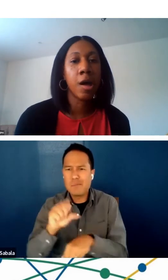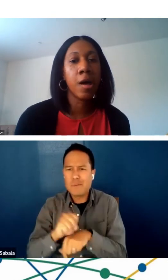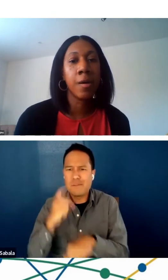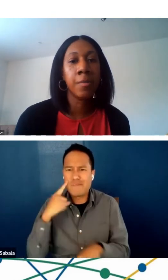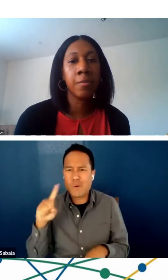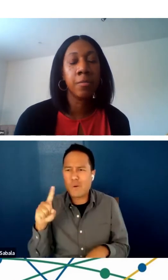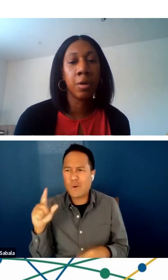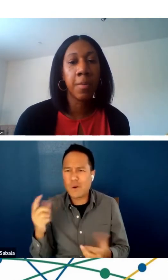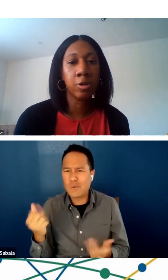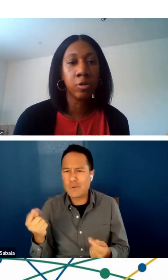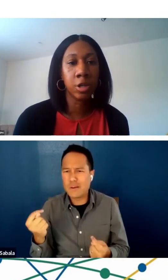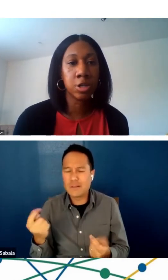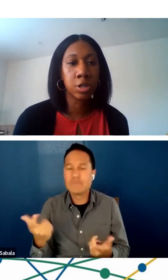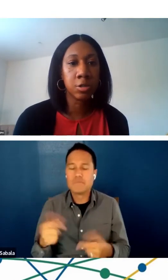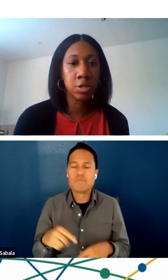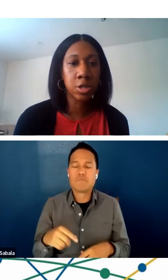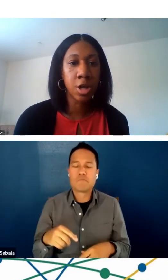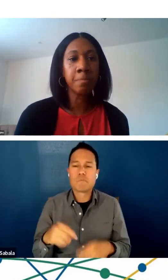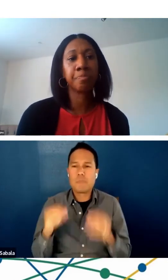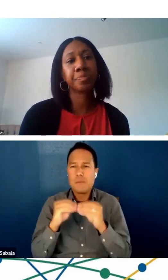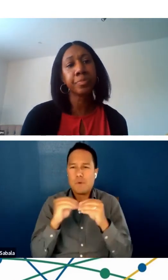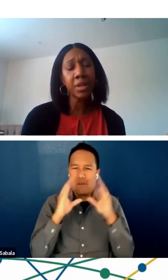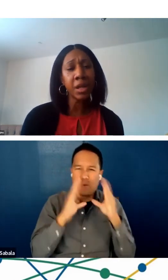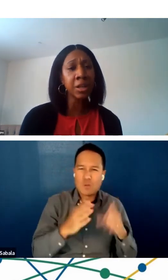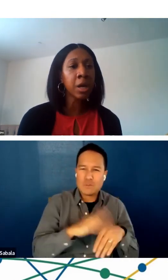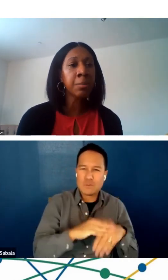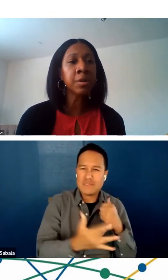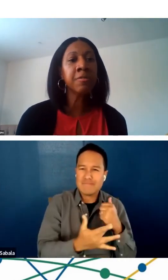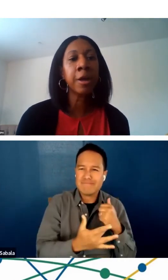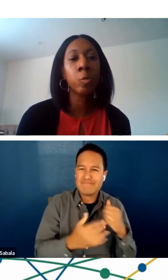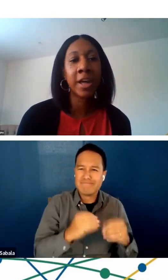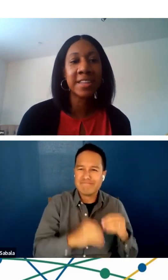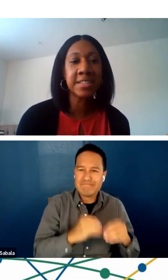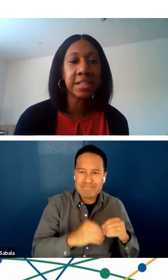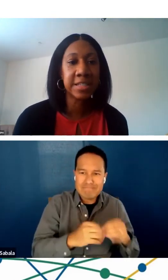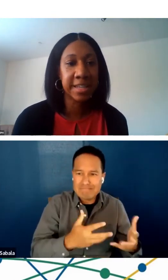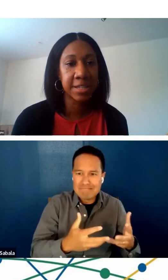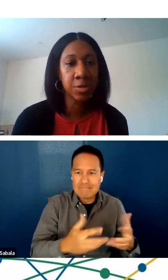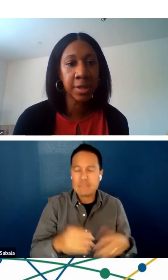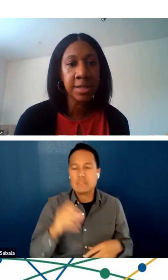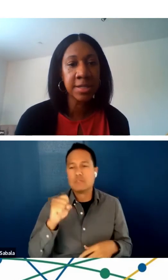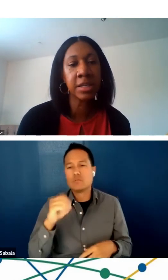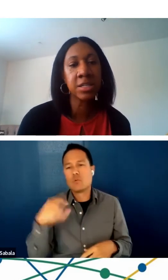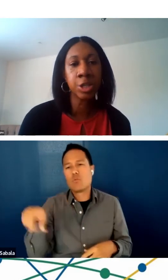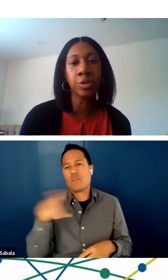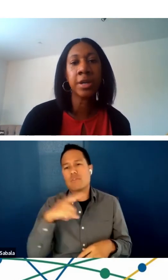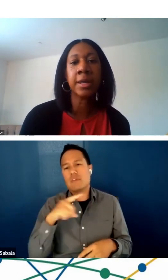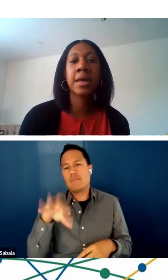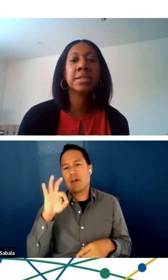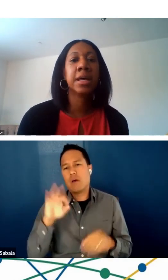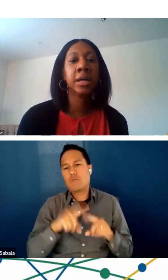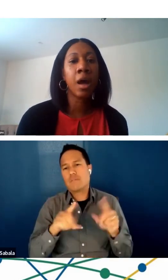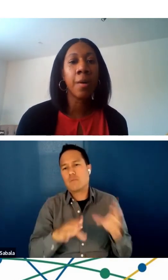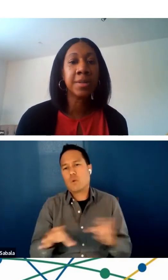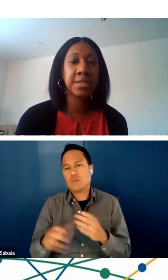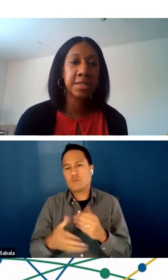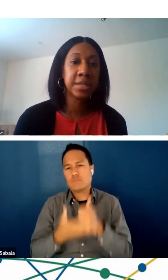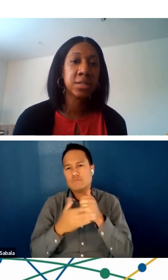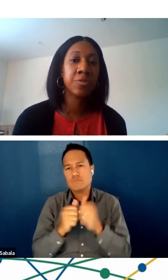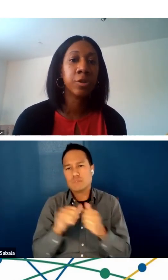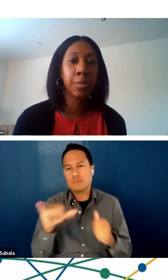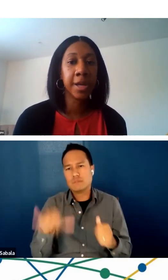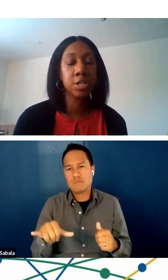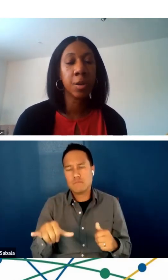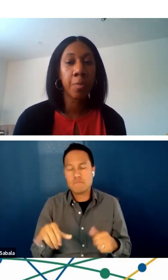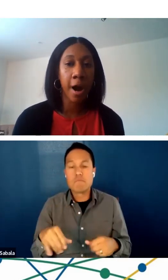for their medical concerns. So they were able to find ways to assist with this, and this included setting up